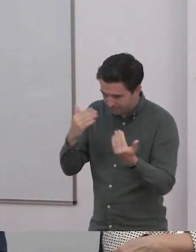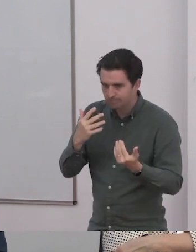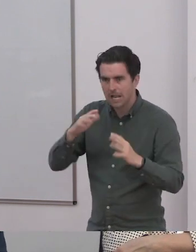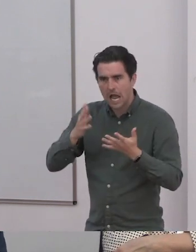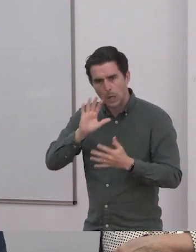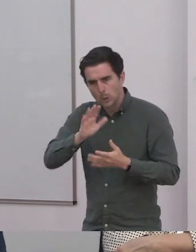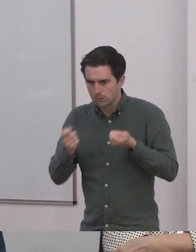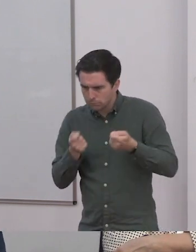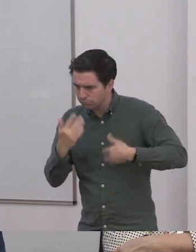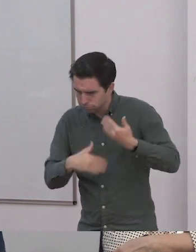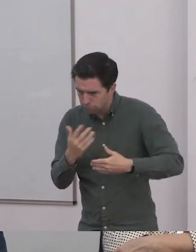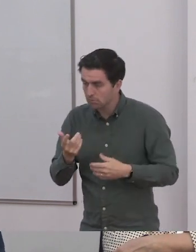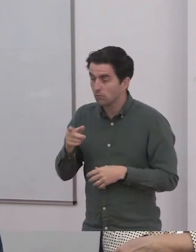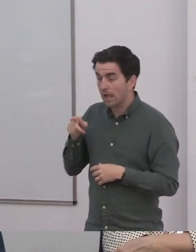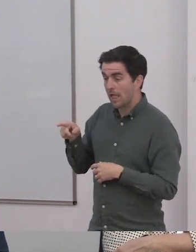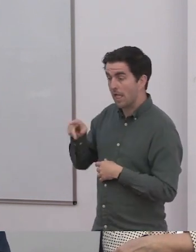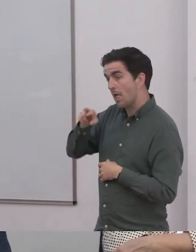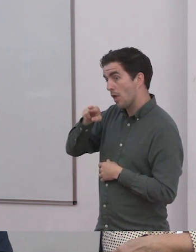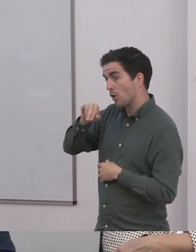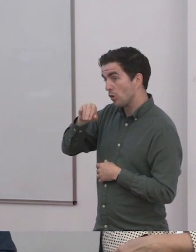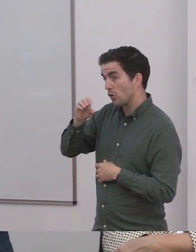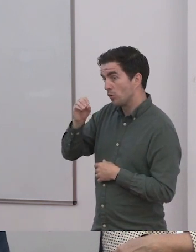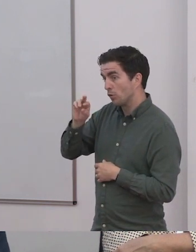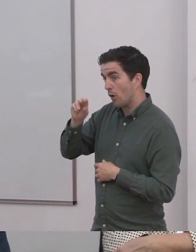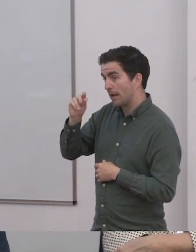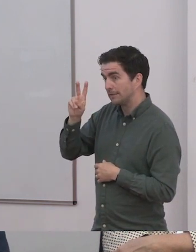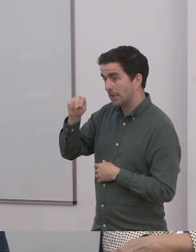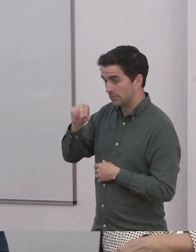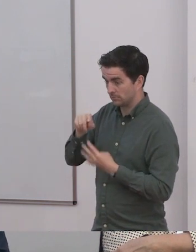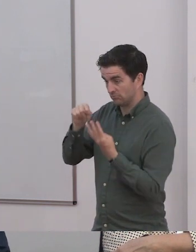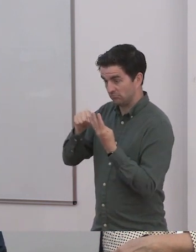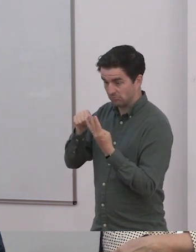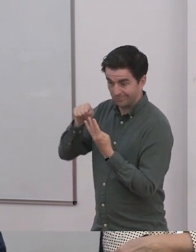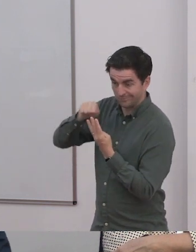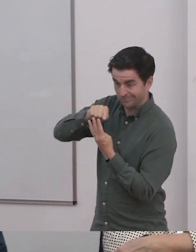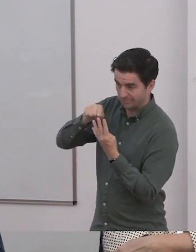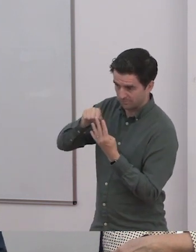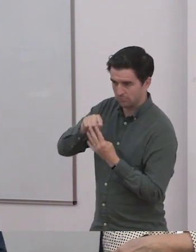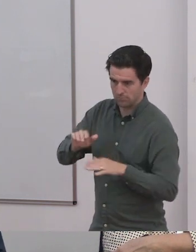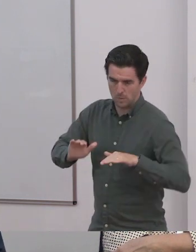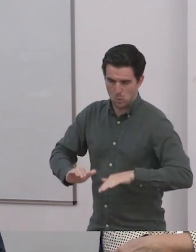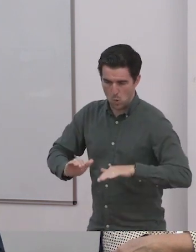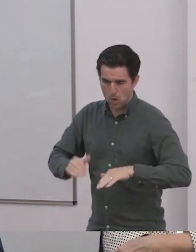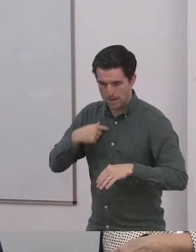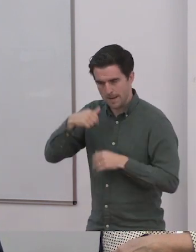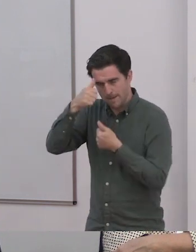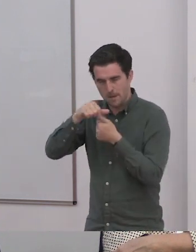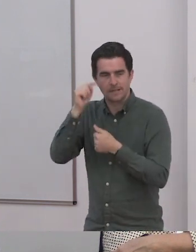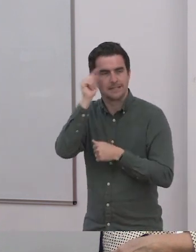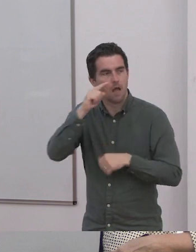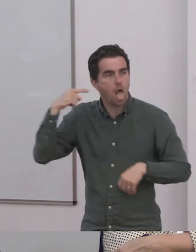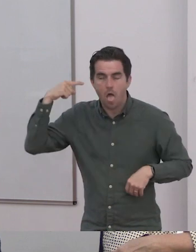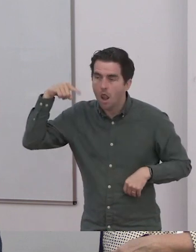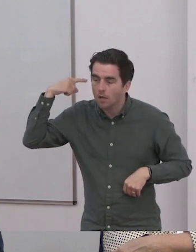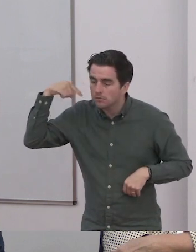What's okay in our family? What's not okay in our family? Do we agree that it's not okay to hit people, that it's not